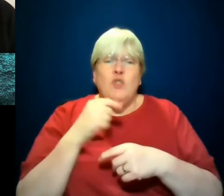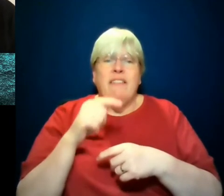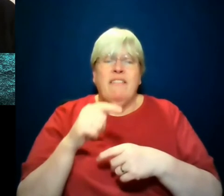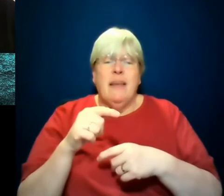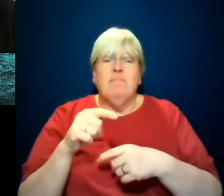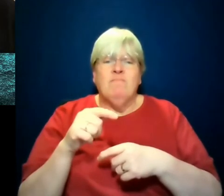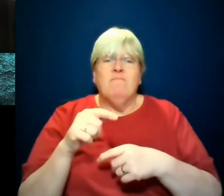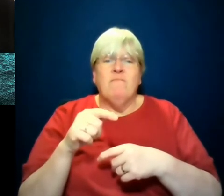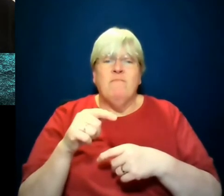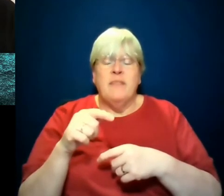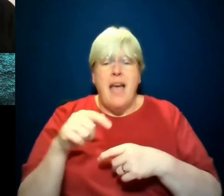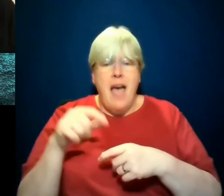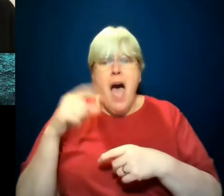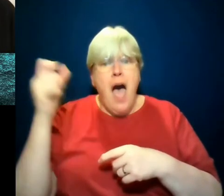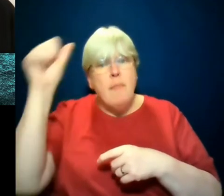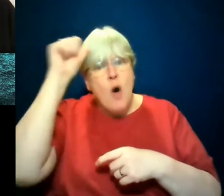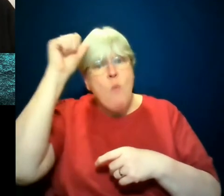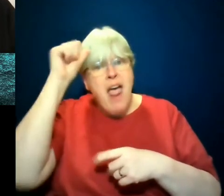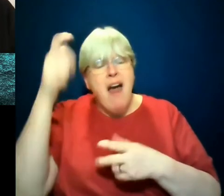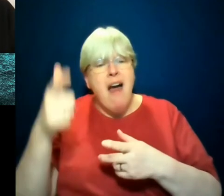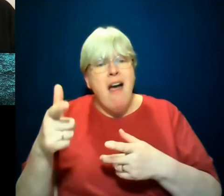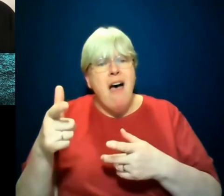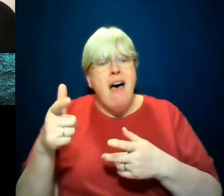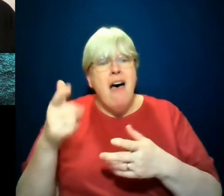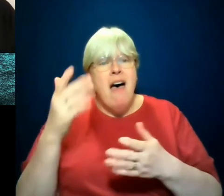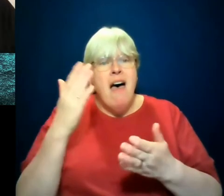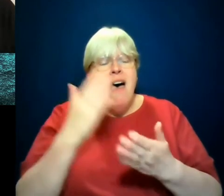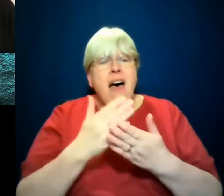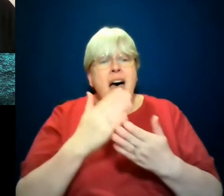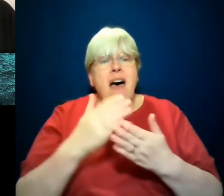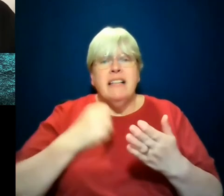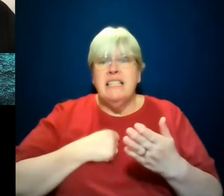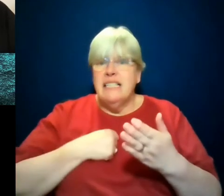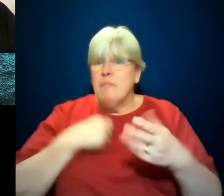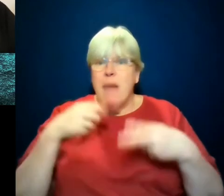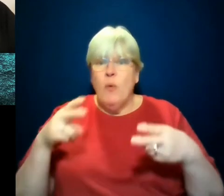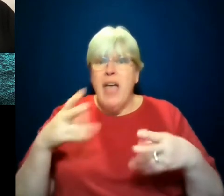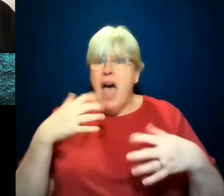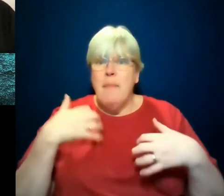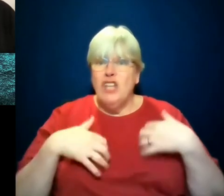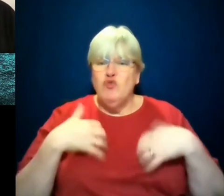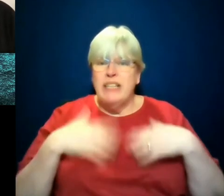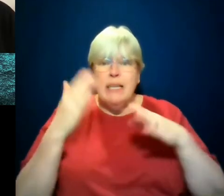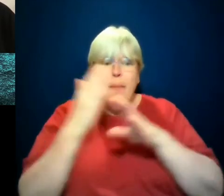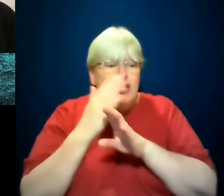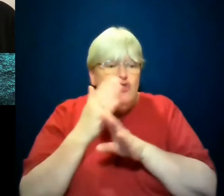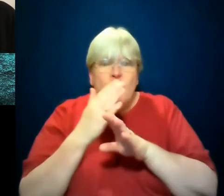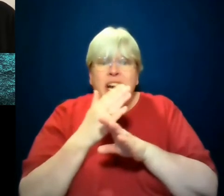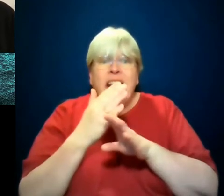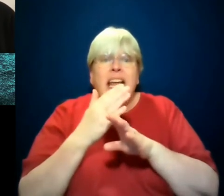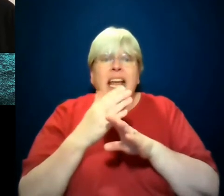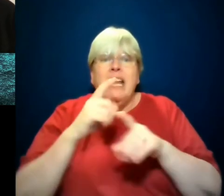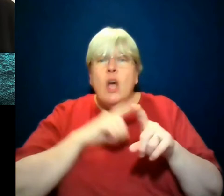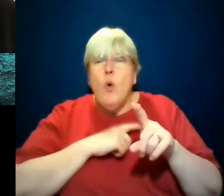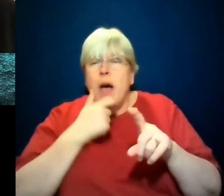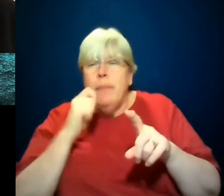a conscious, pointed way, but also this is actually just my taste. I'm interested in mysteries. I'm interested in why people do